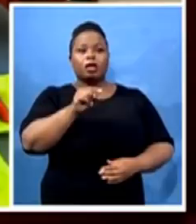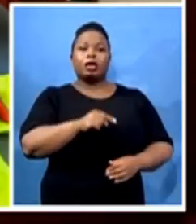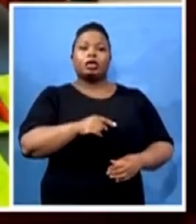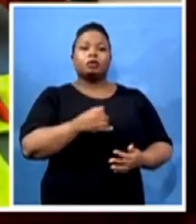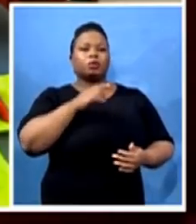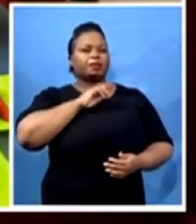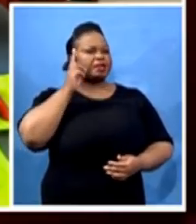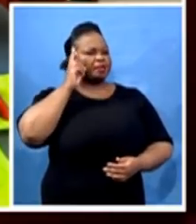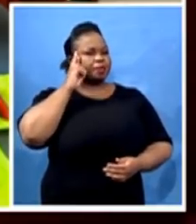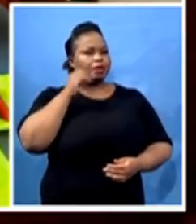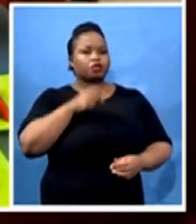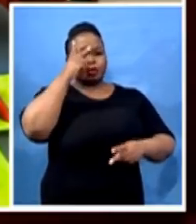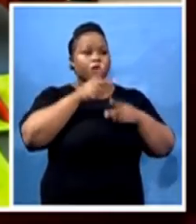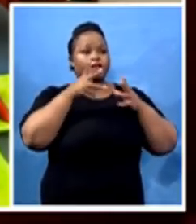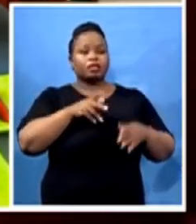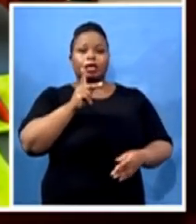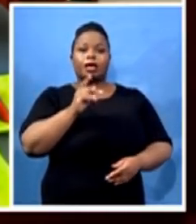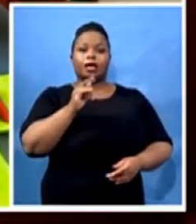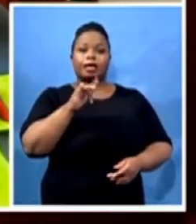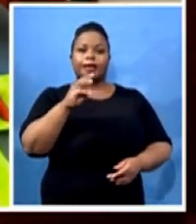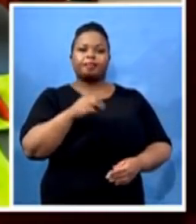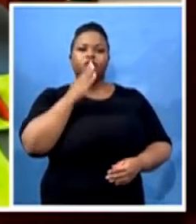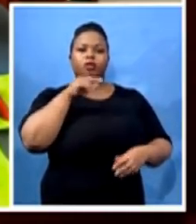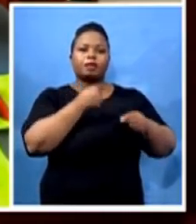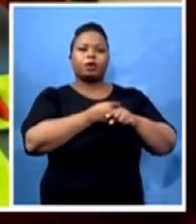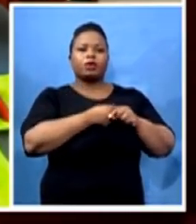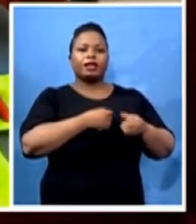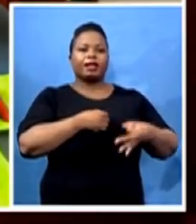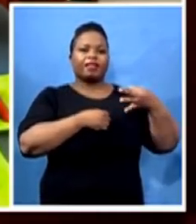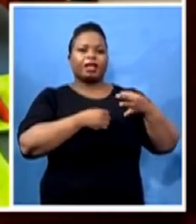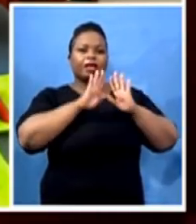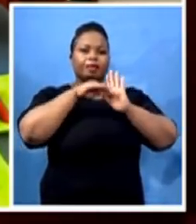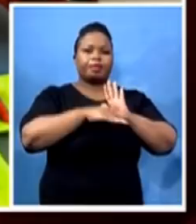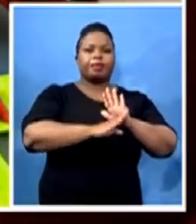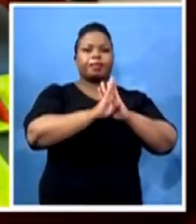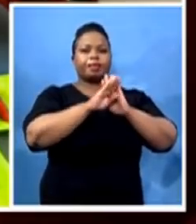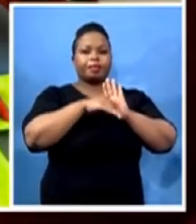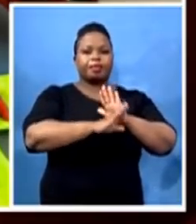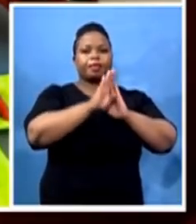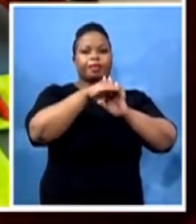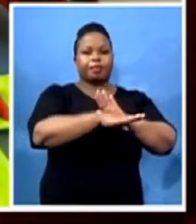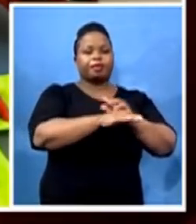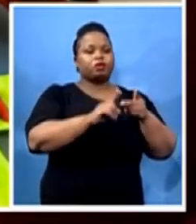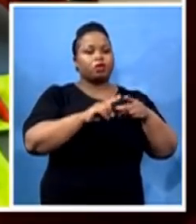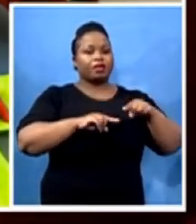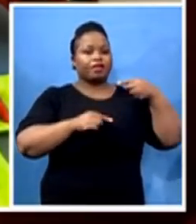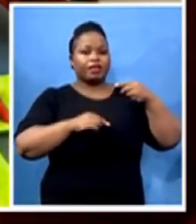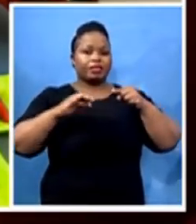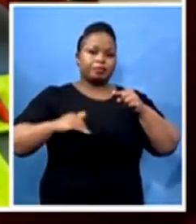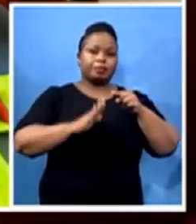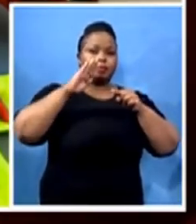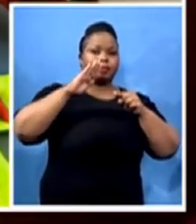speaking about three waves in South Africa's epidemic. The first wave was when travelers acquiring the disease from other countries